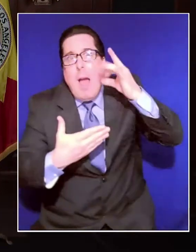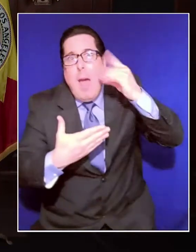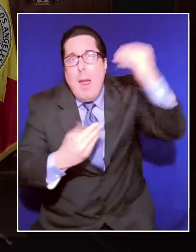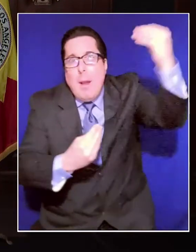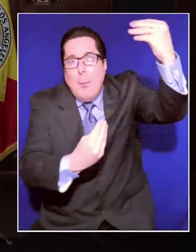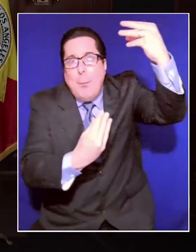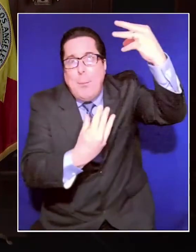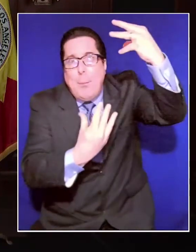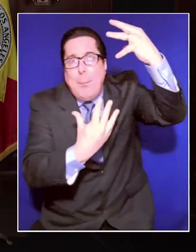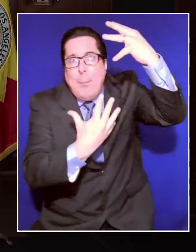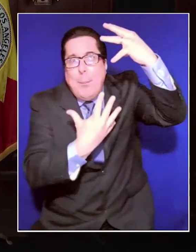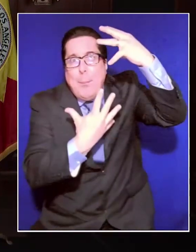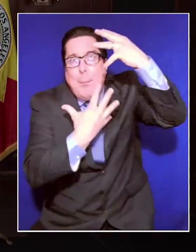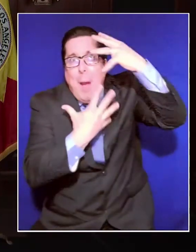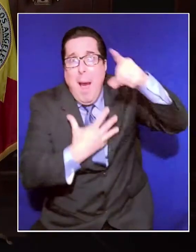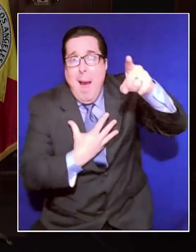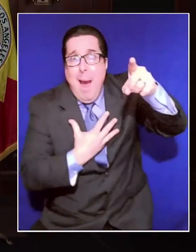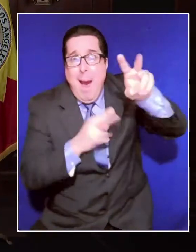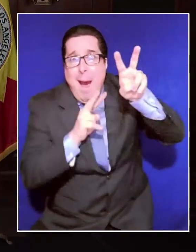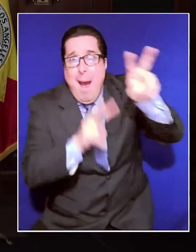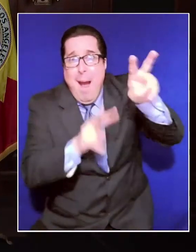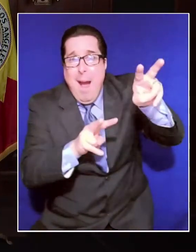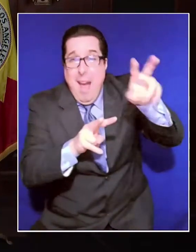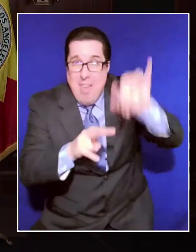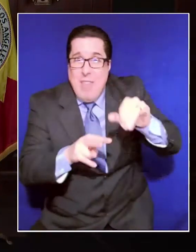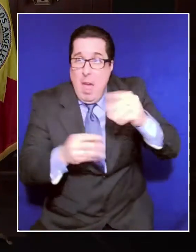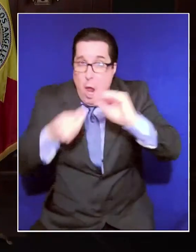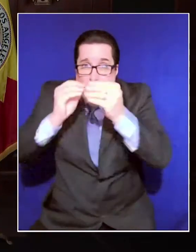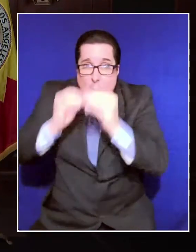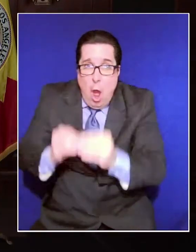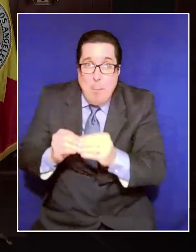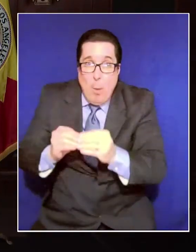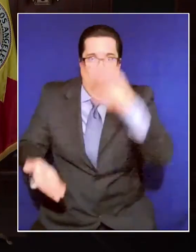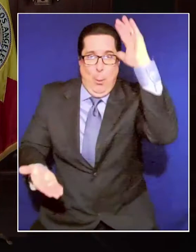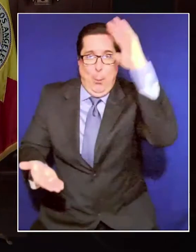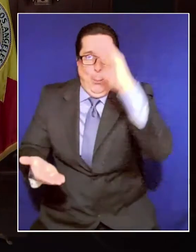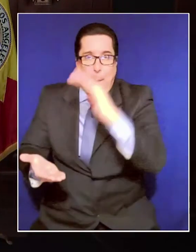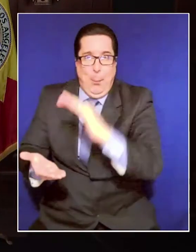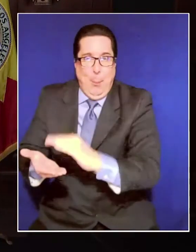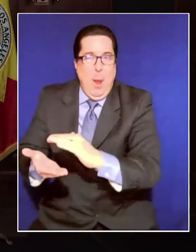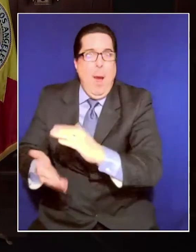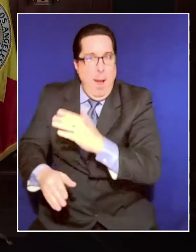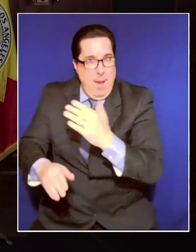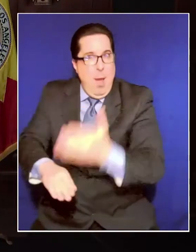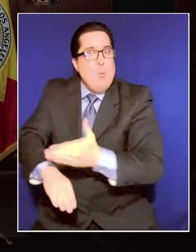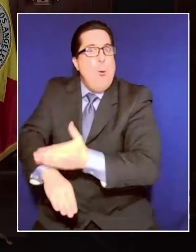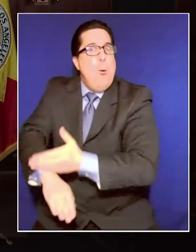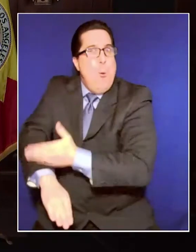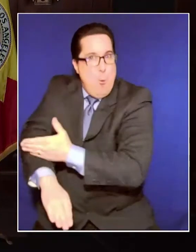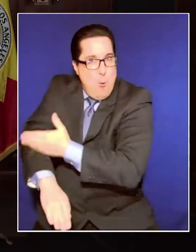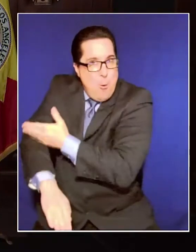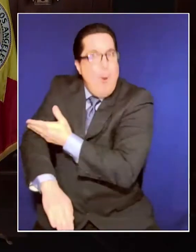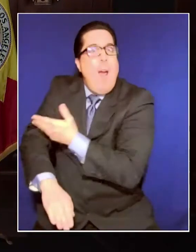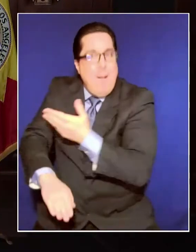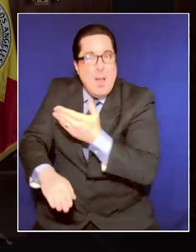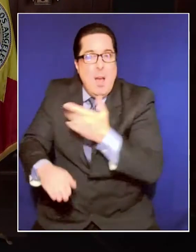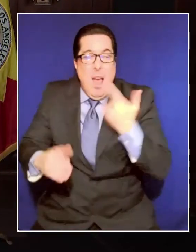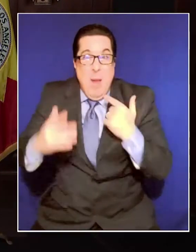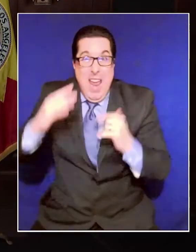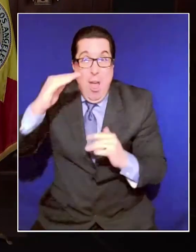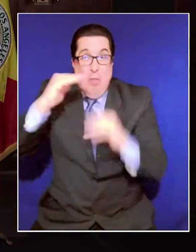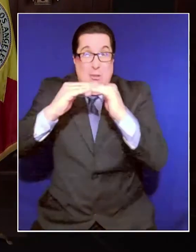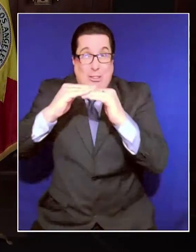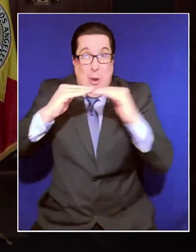The data continues to point in the right direction. We heard the county say we may hit a threshold just this week or early next week